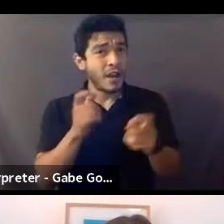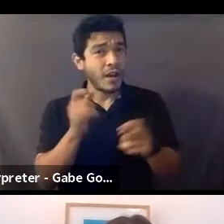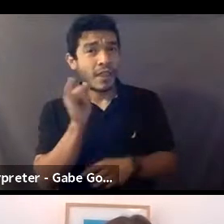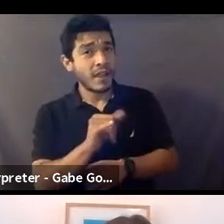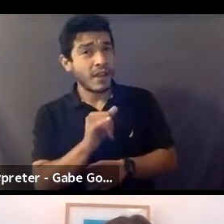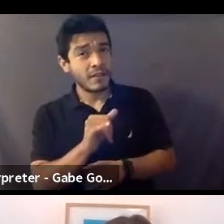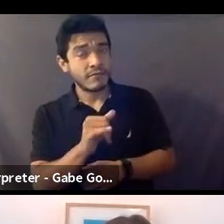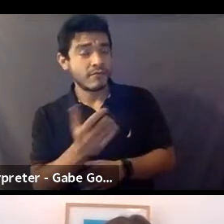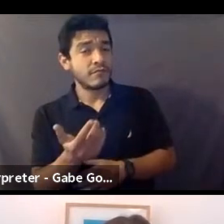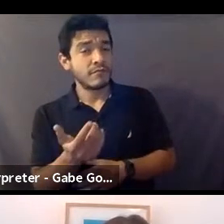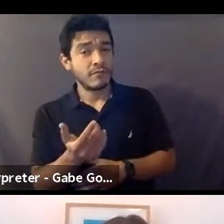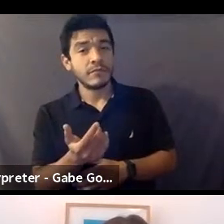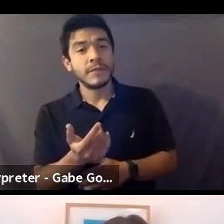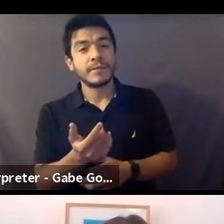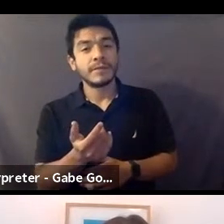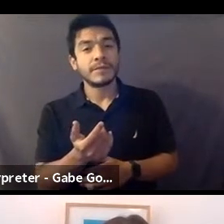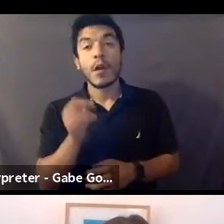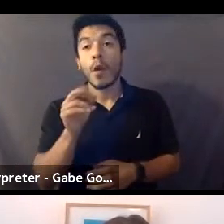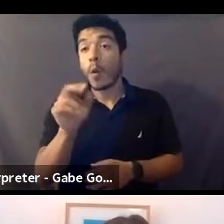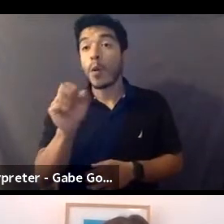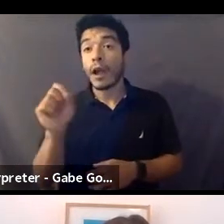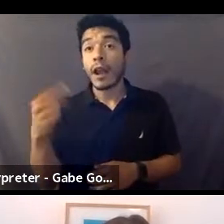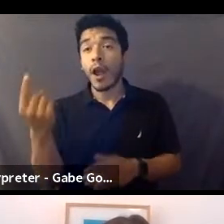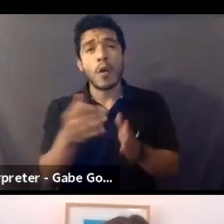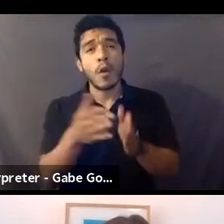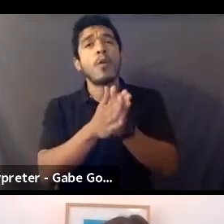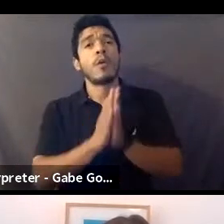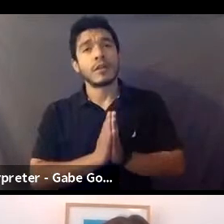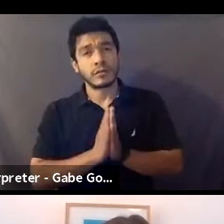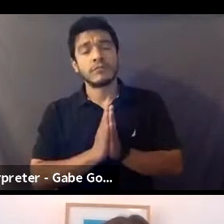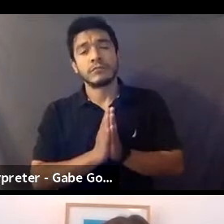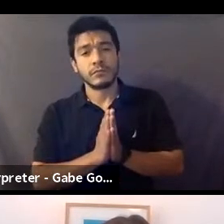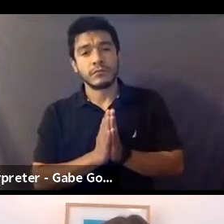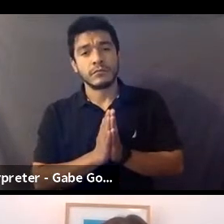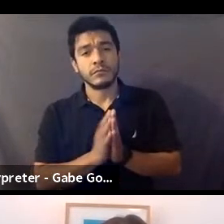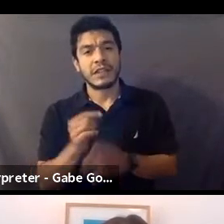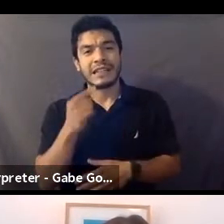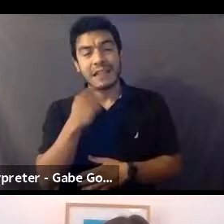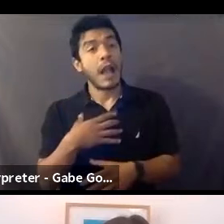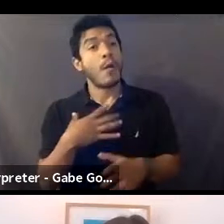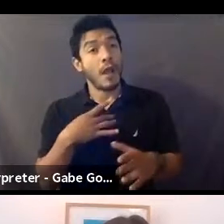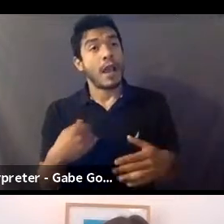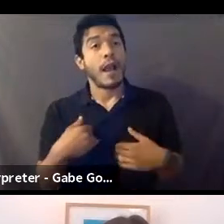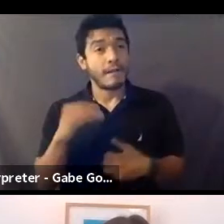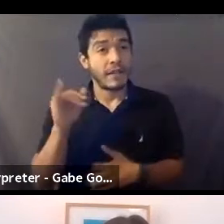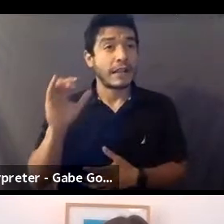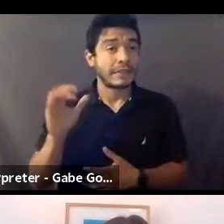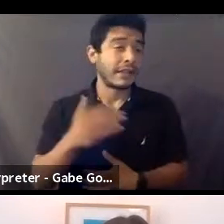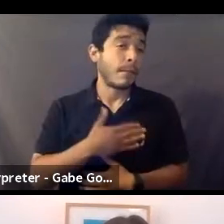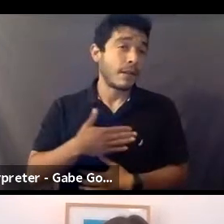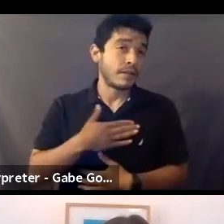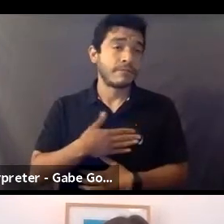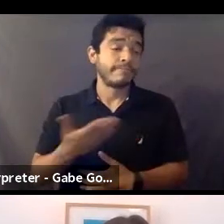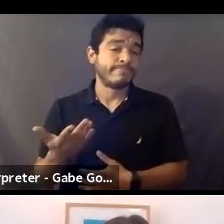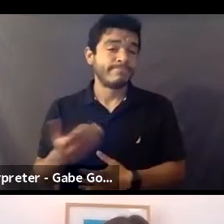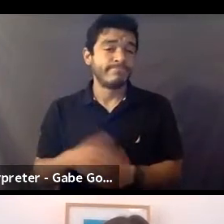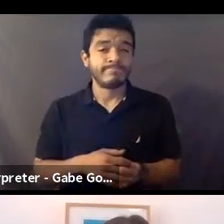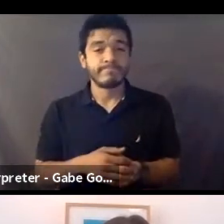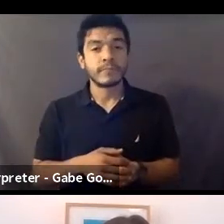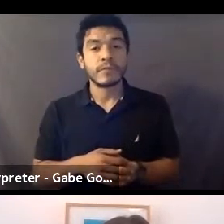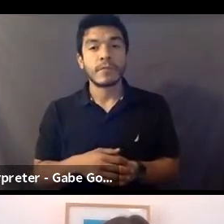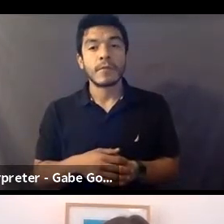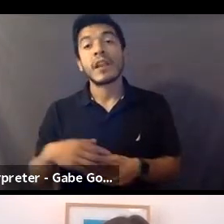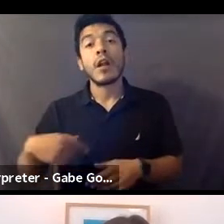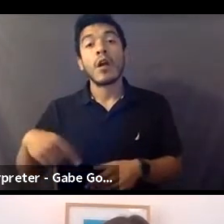Or if it's, uh, or you can always request and say, you know, this is something that I would like to have. Um, you know, we are brought in by